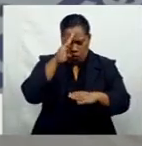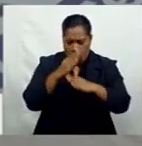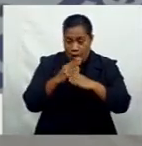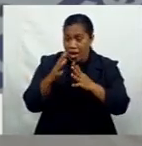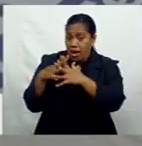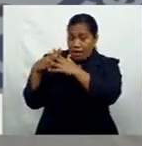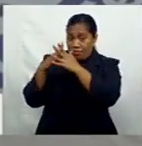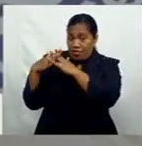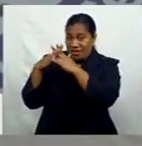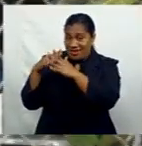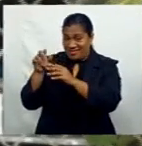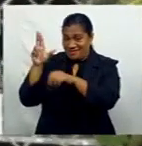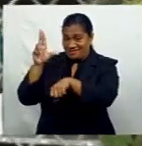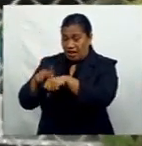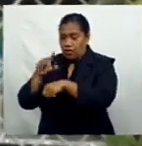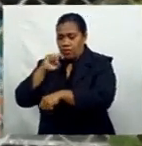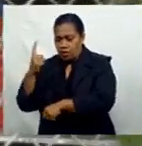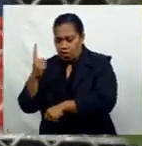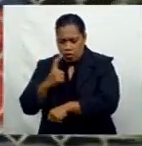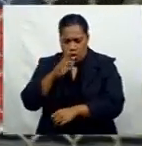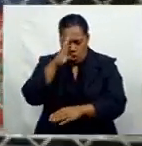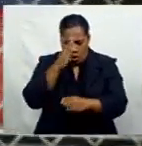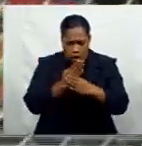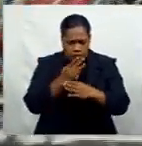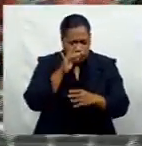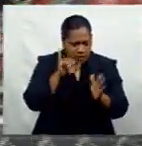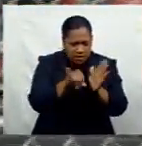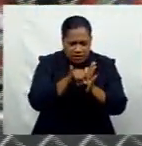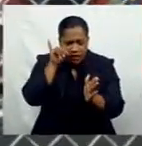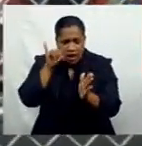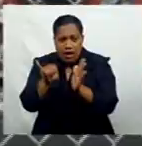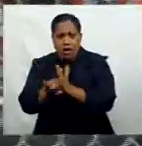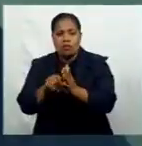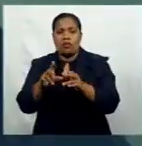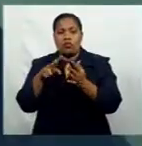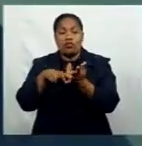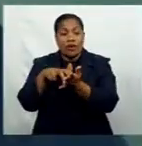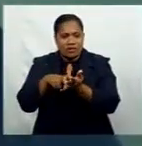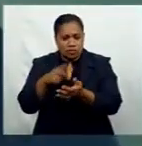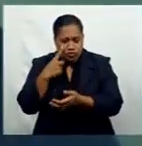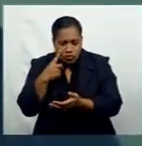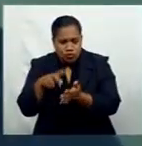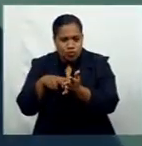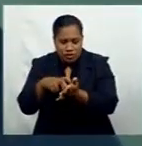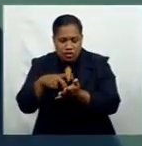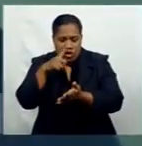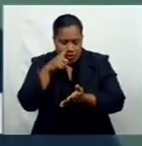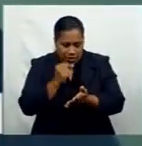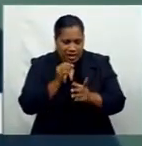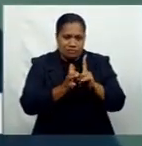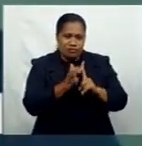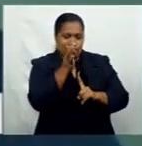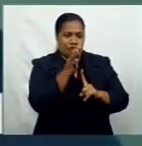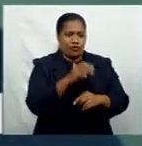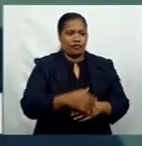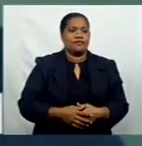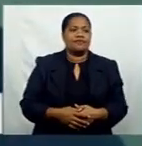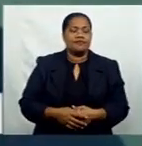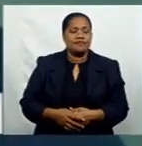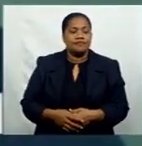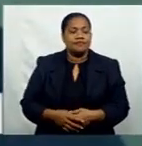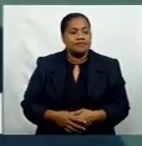be able to identify weaknesses in clinical care and suggest improvements. Looking at some of the expertise they have,